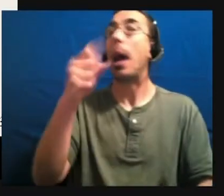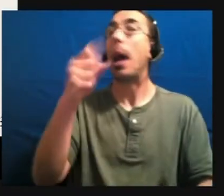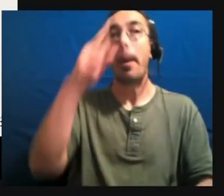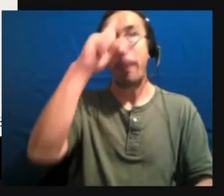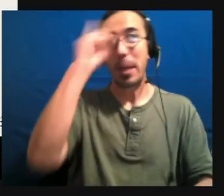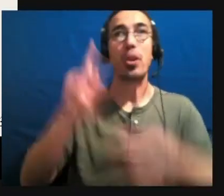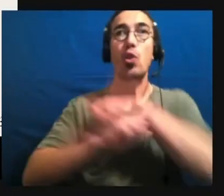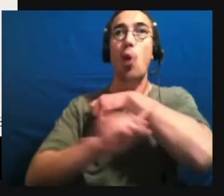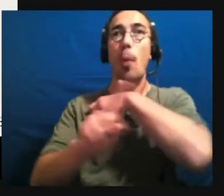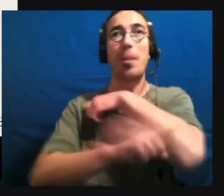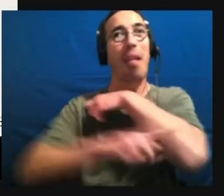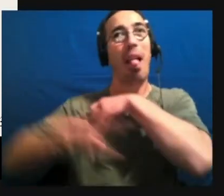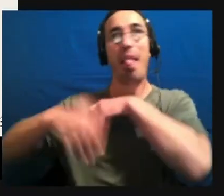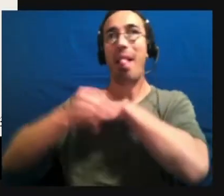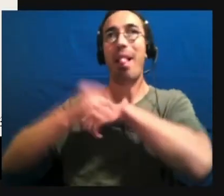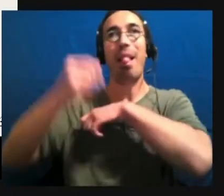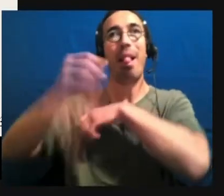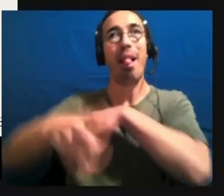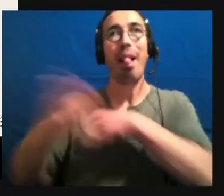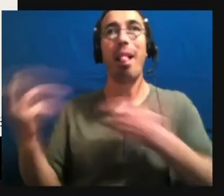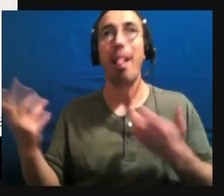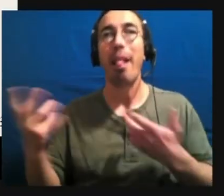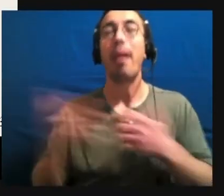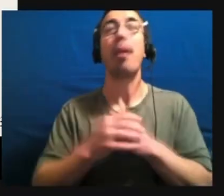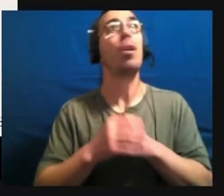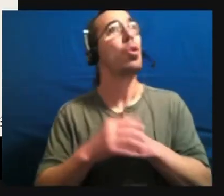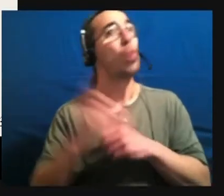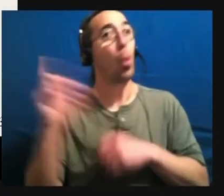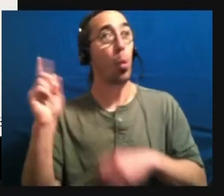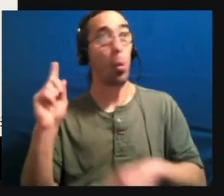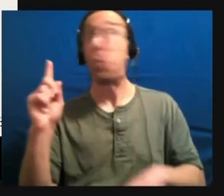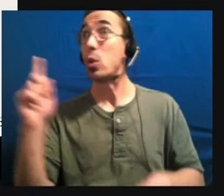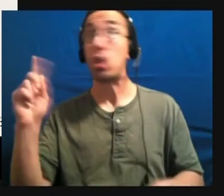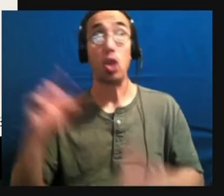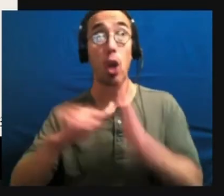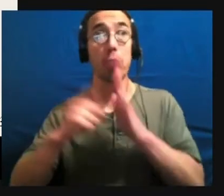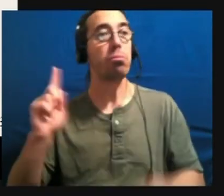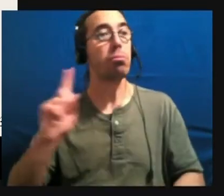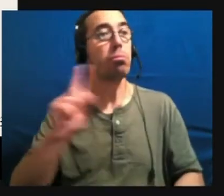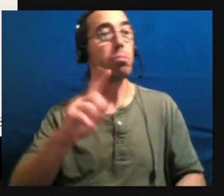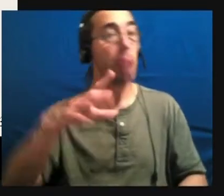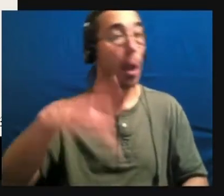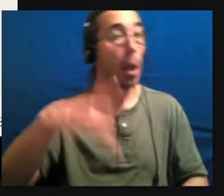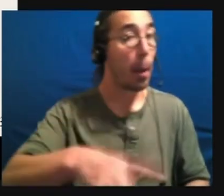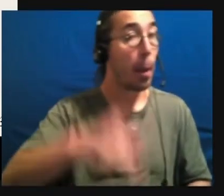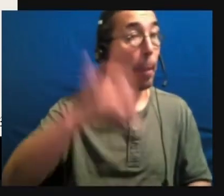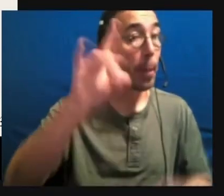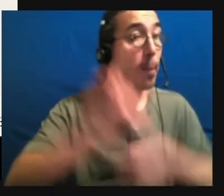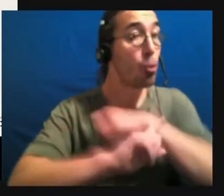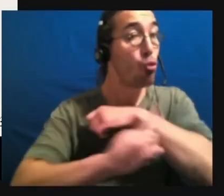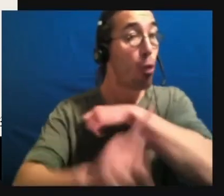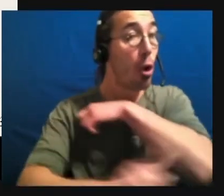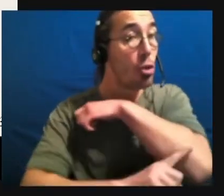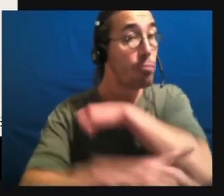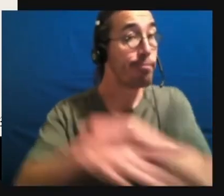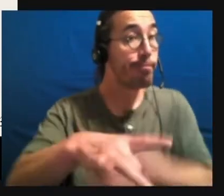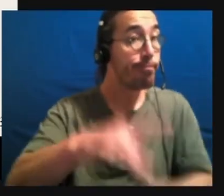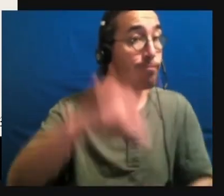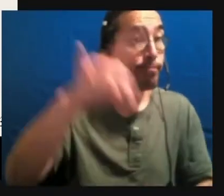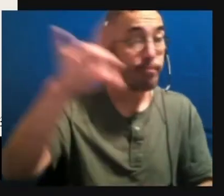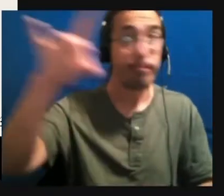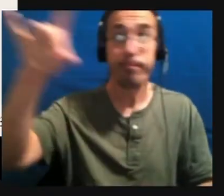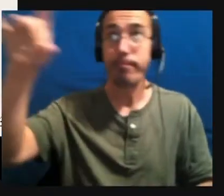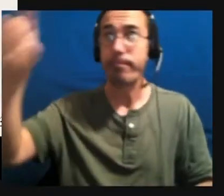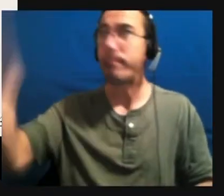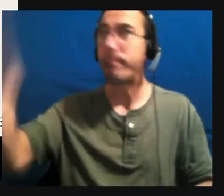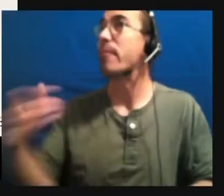out. And he starts walking over to the trash can to pick up the trash and take it out. And I said, what are you